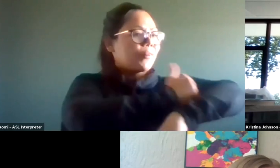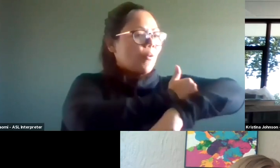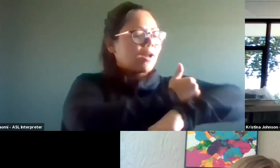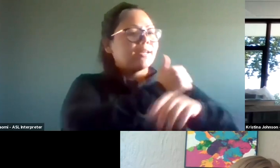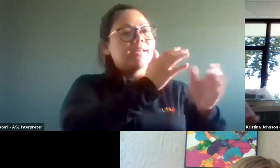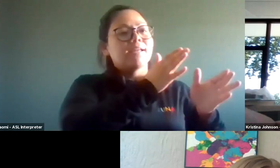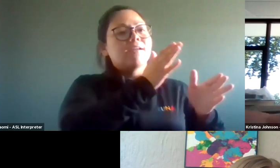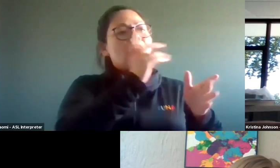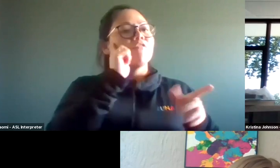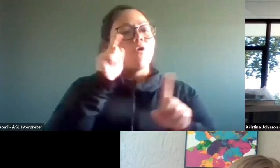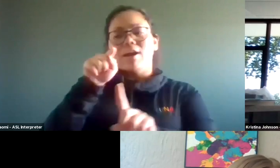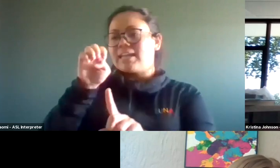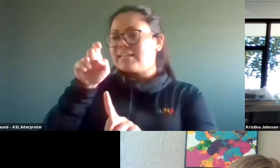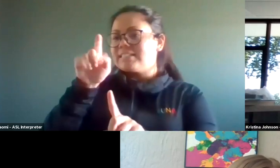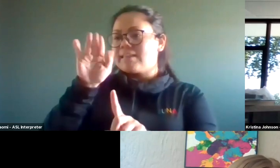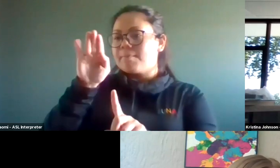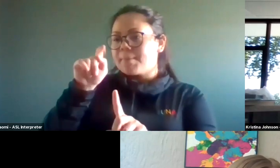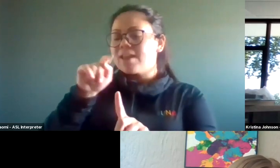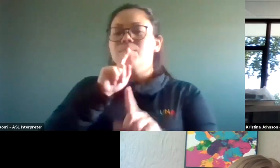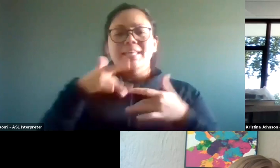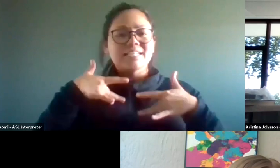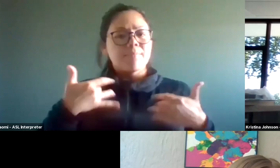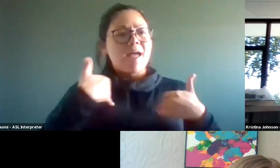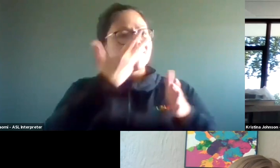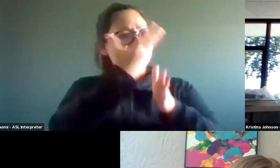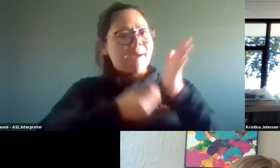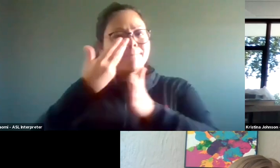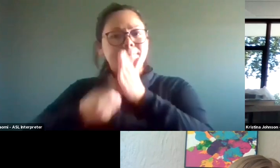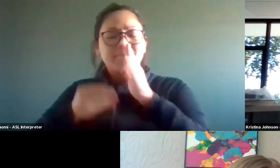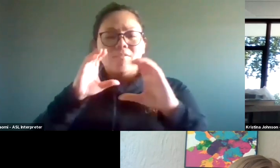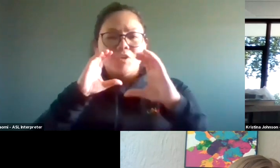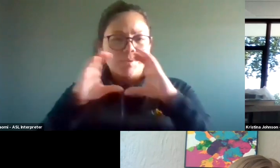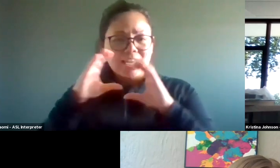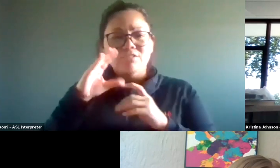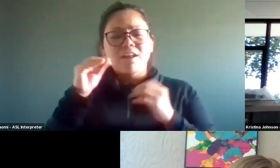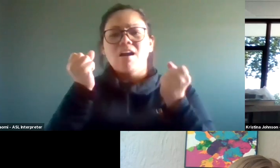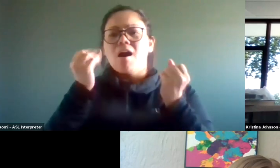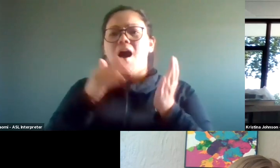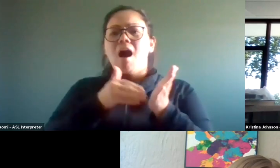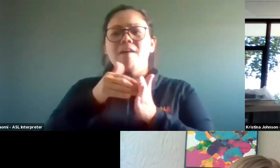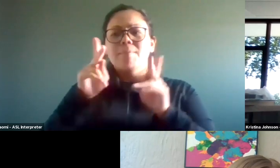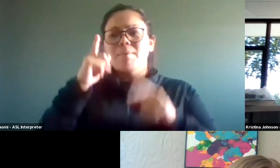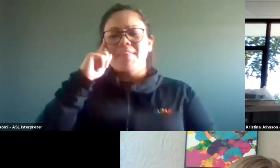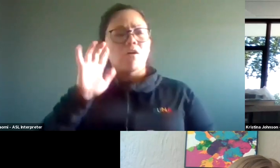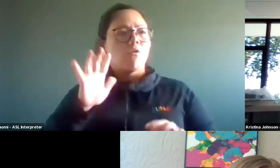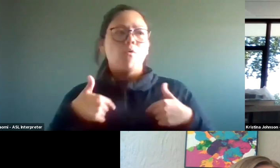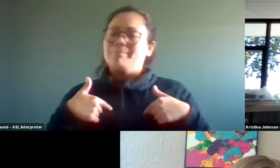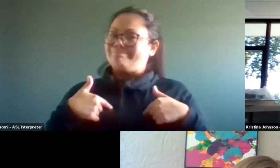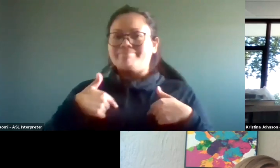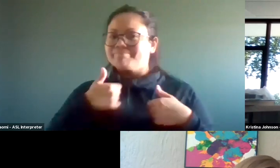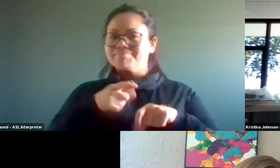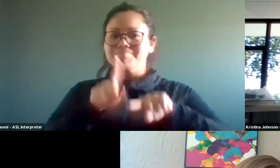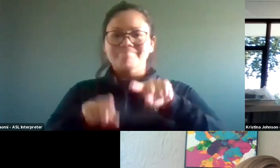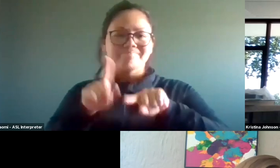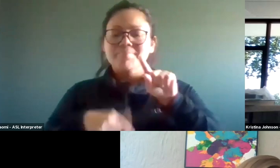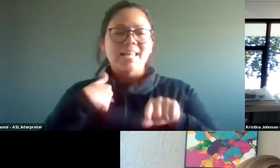design, you know, department. So there's usually kind of gaps in communication. And a lot of people think, well, I don't have the authority to bring this up.